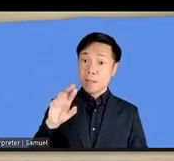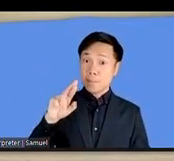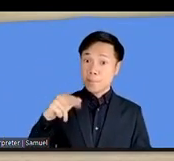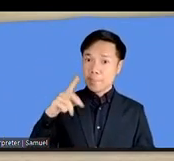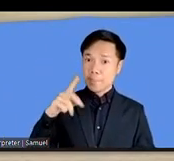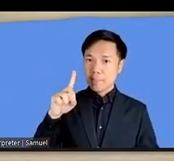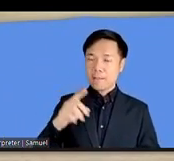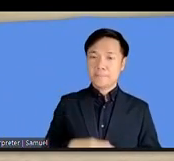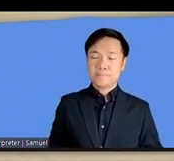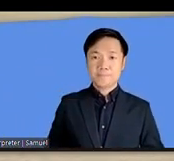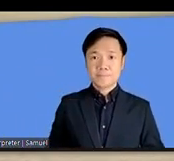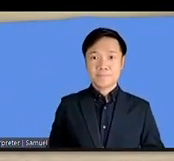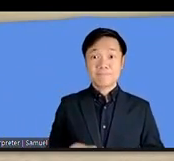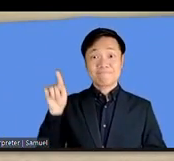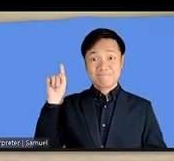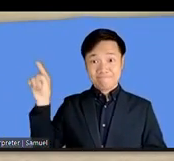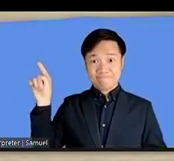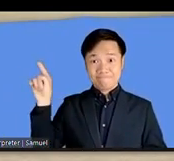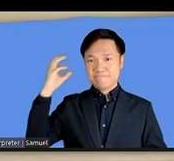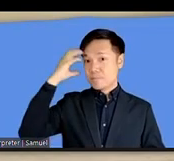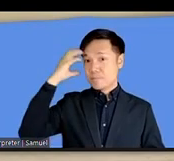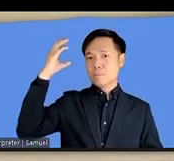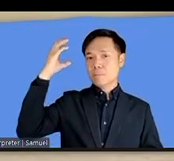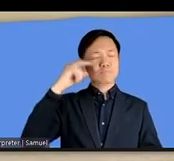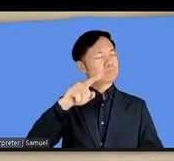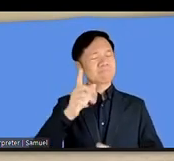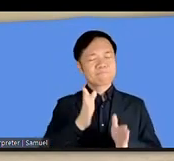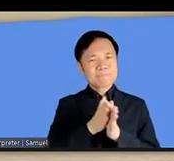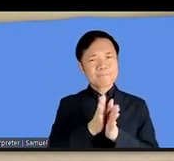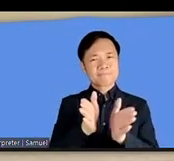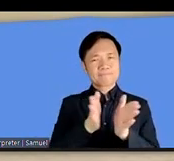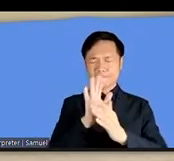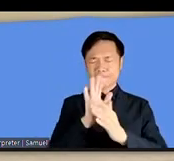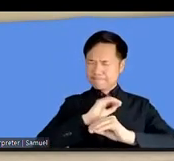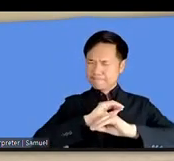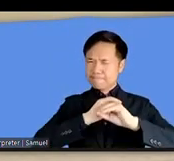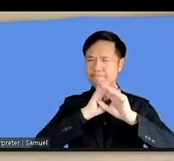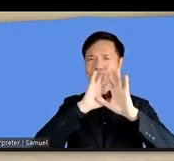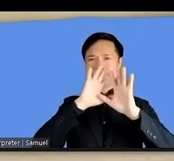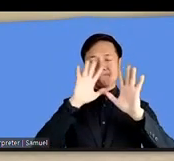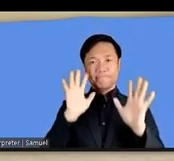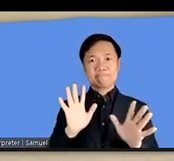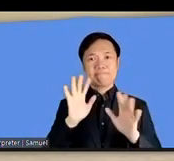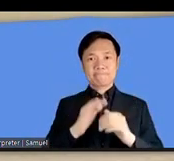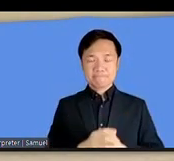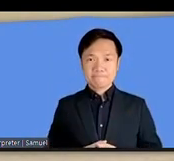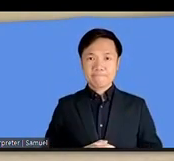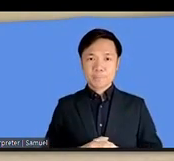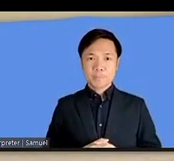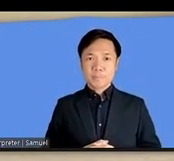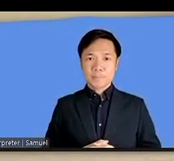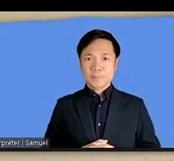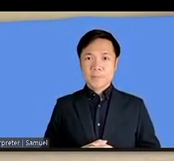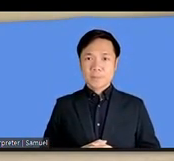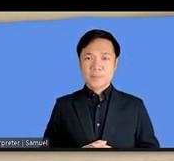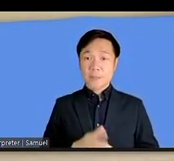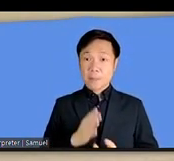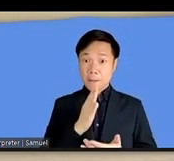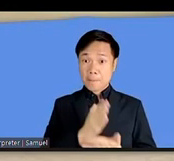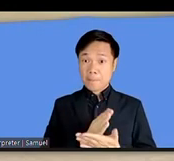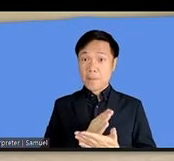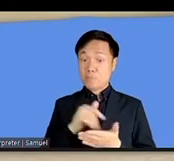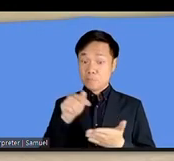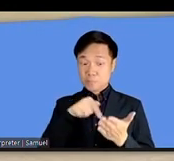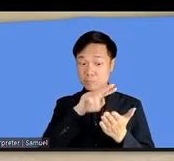the idea very well articulated by the professor but the theme the theory was already ingrained in the crpd and